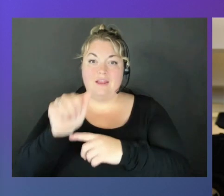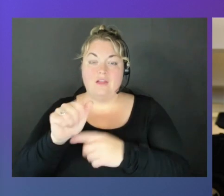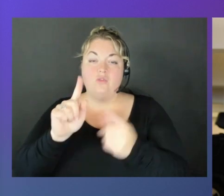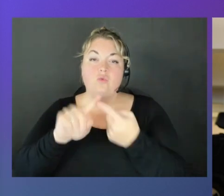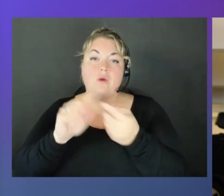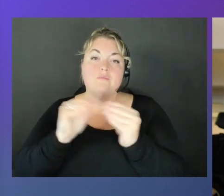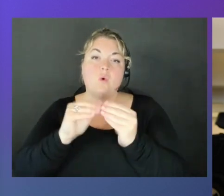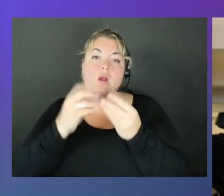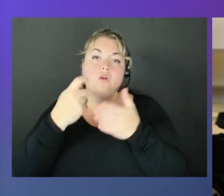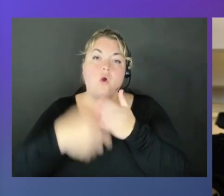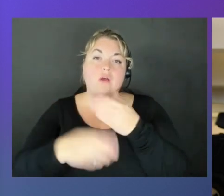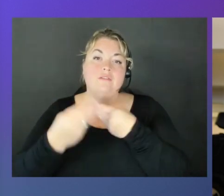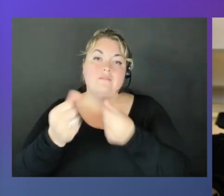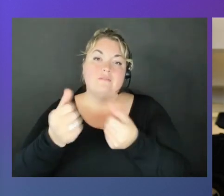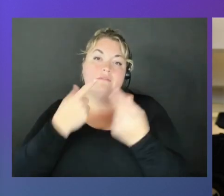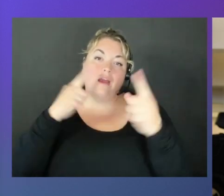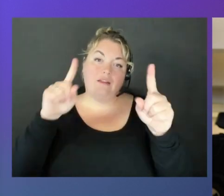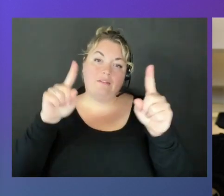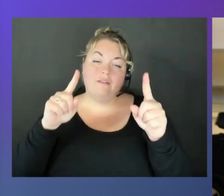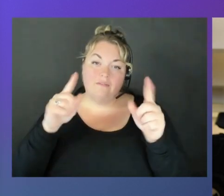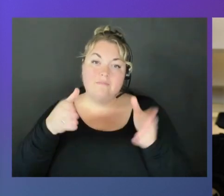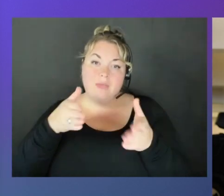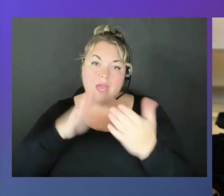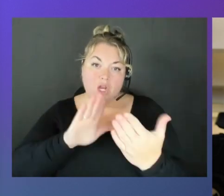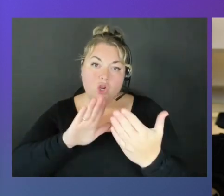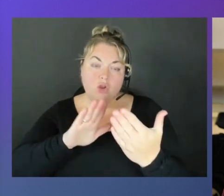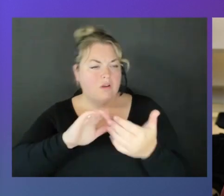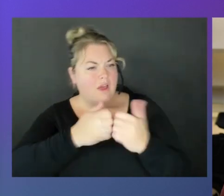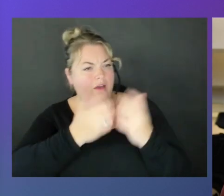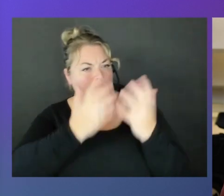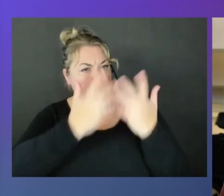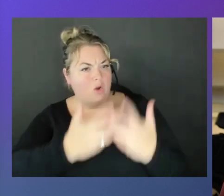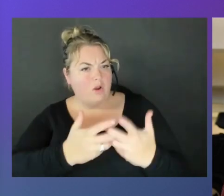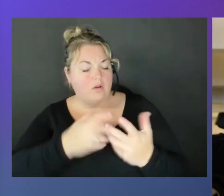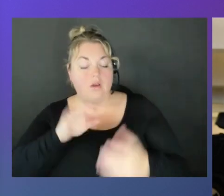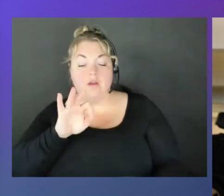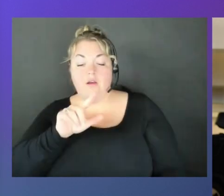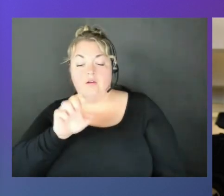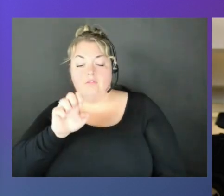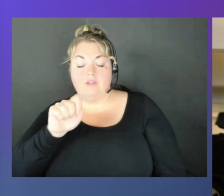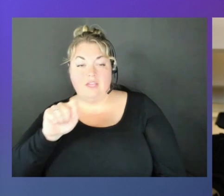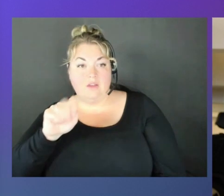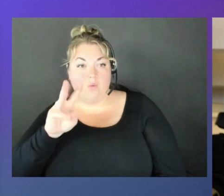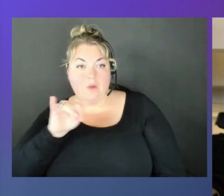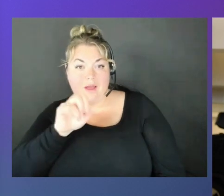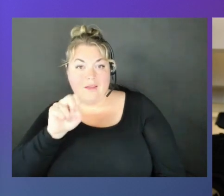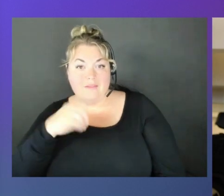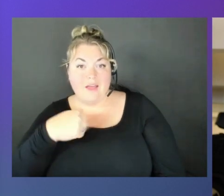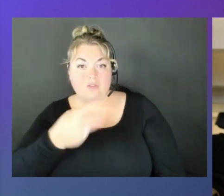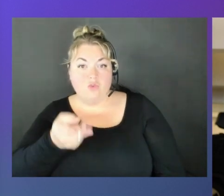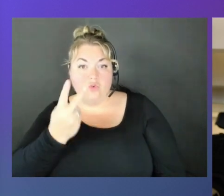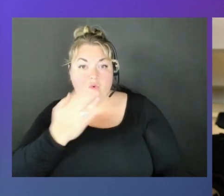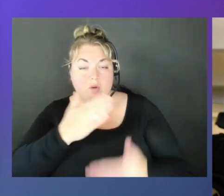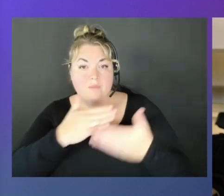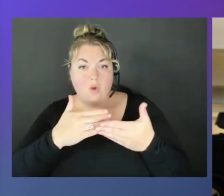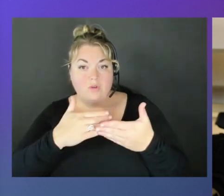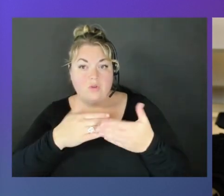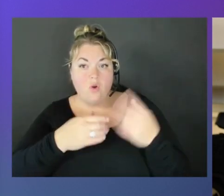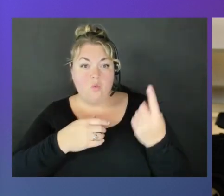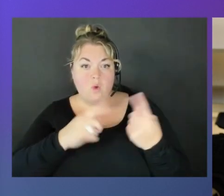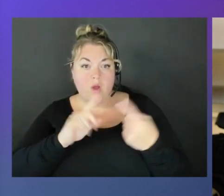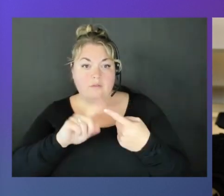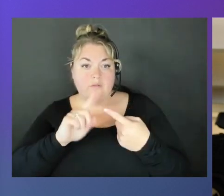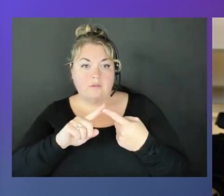manner. So how does it work? So basically, FleetWise has two components. One is sitting on